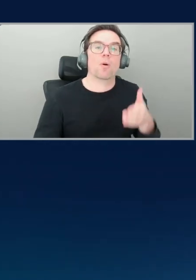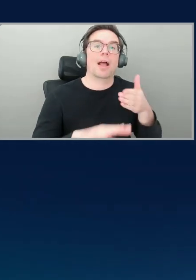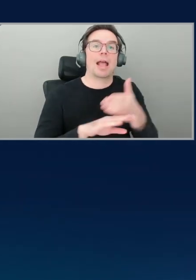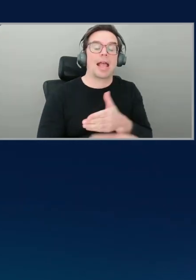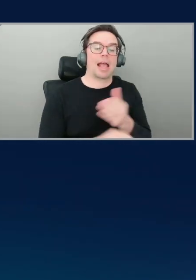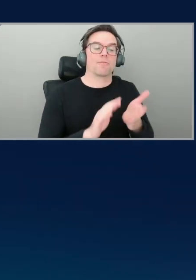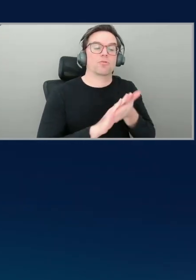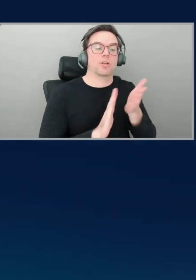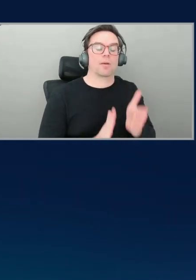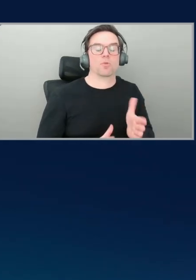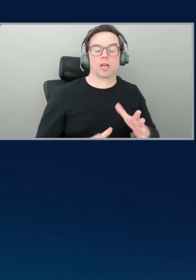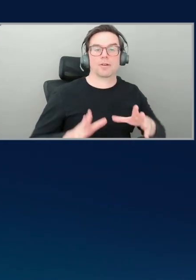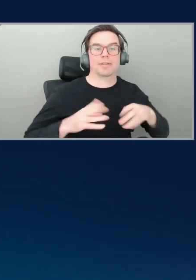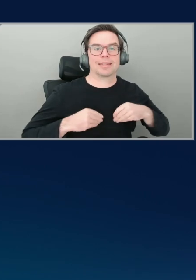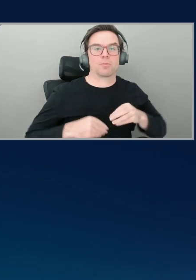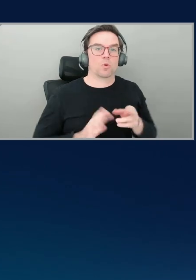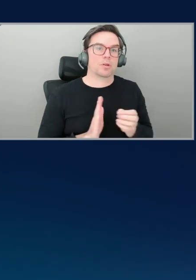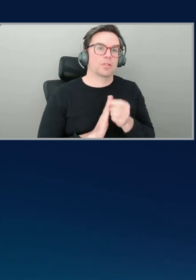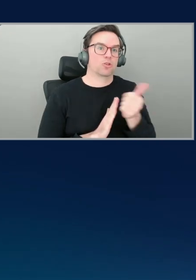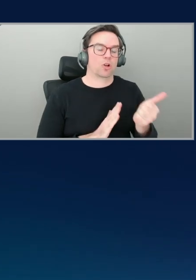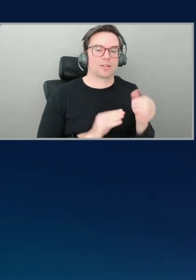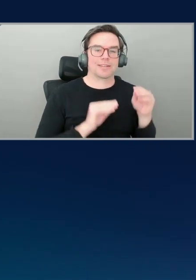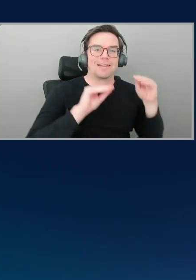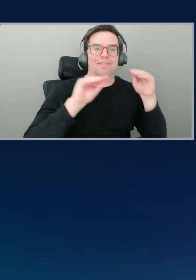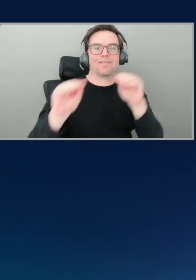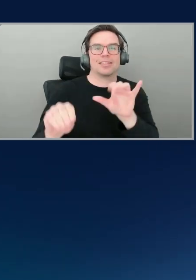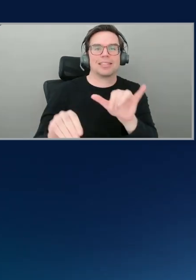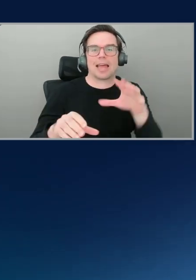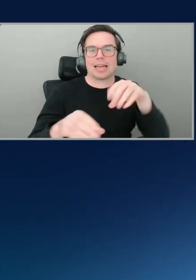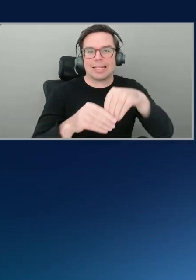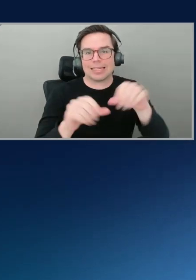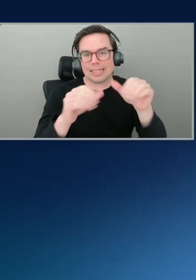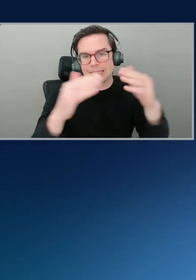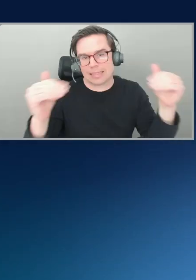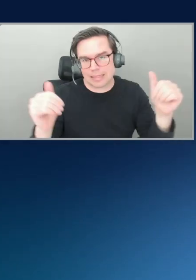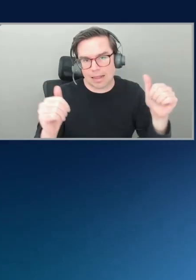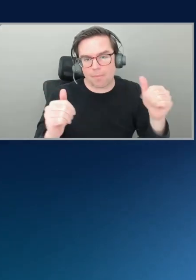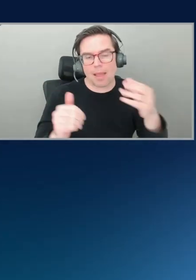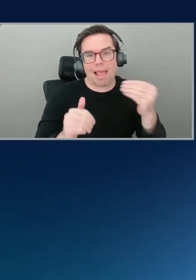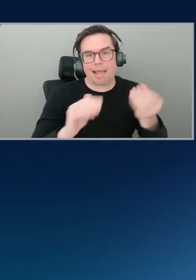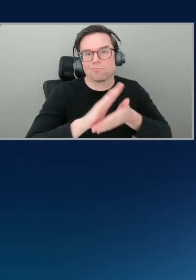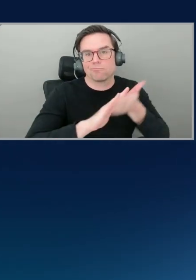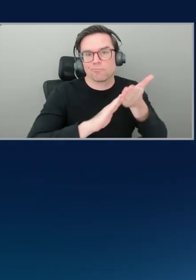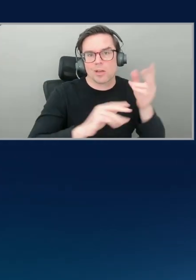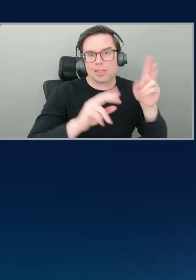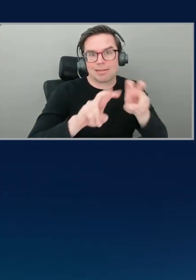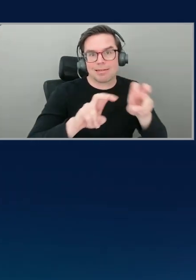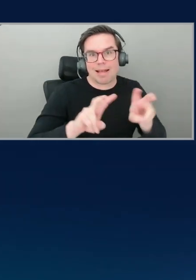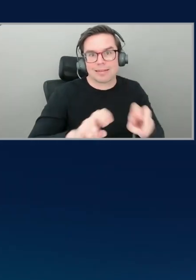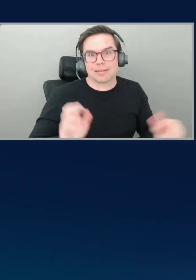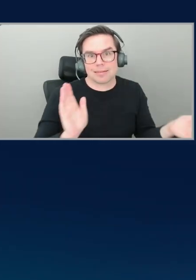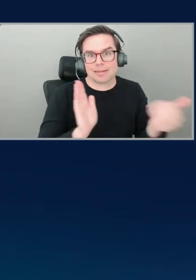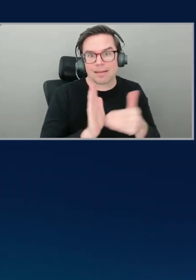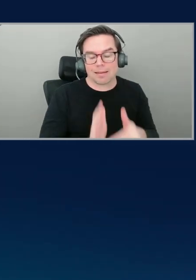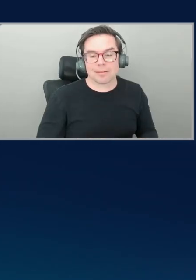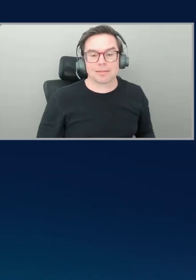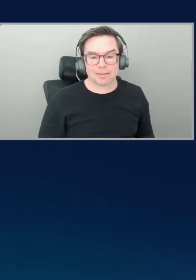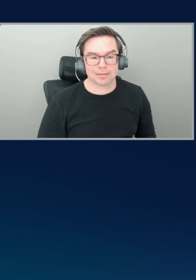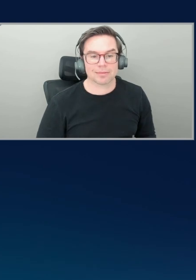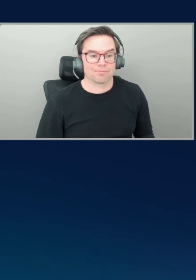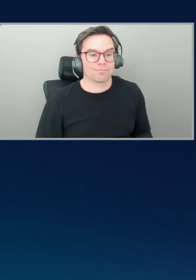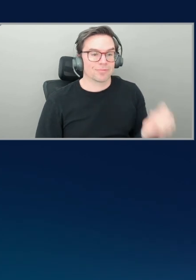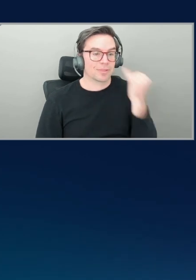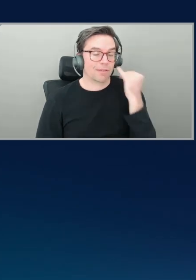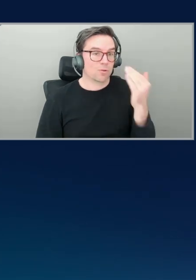into the system and the assistant goes and runs its analysis again. That's really interesting. So yeah, if you know your system, you know, throws up